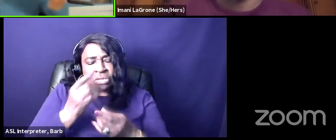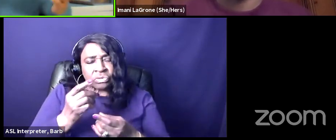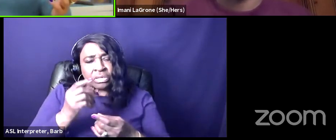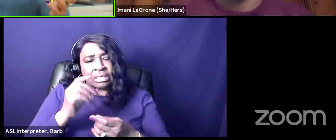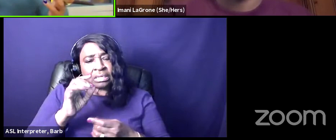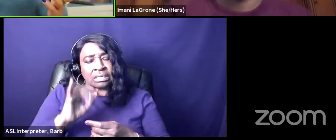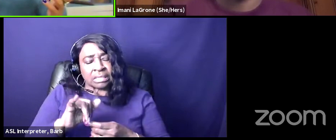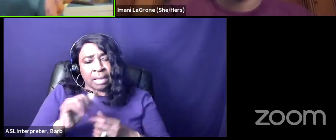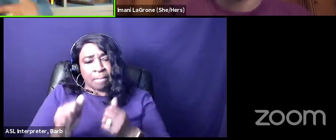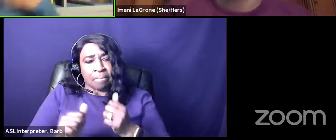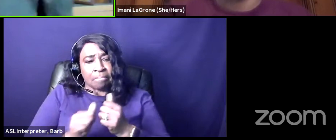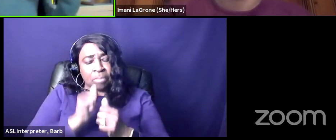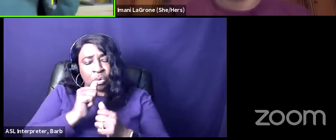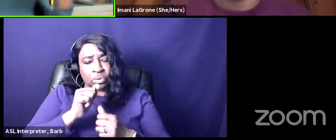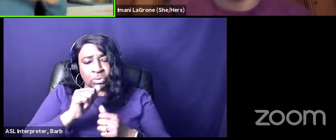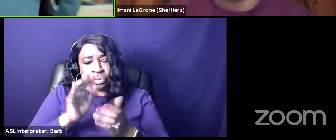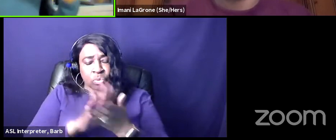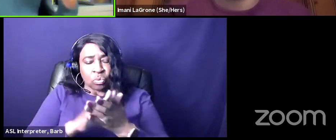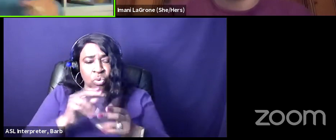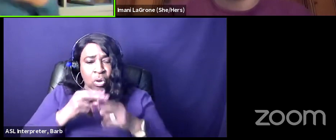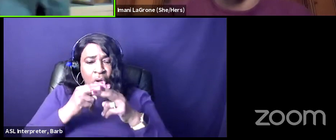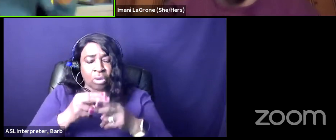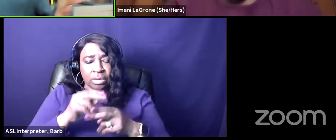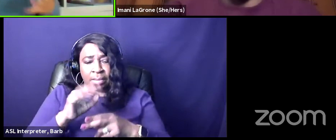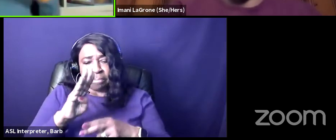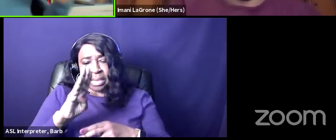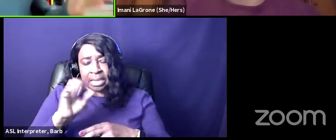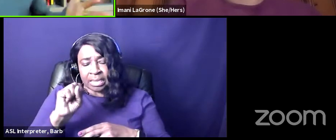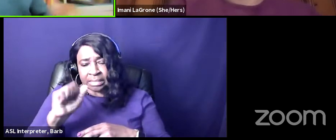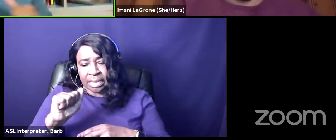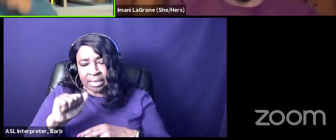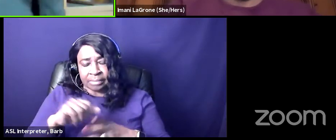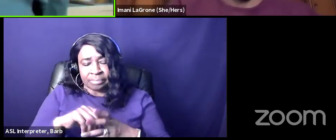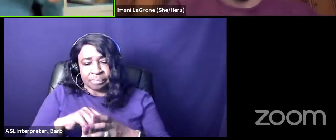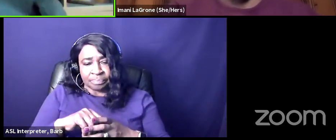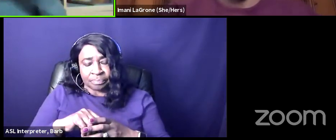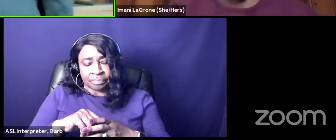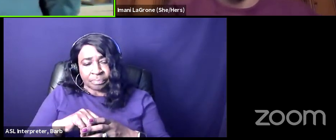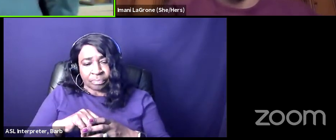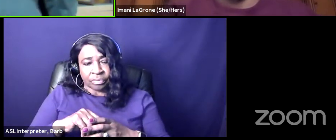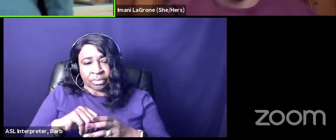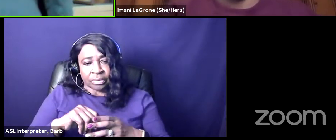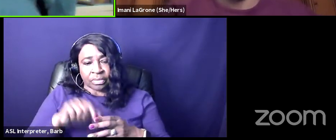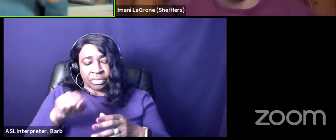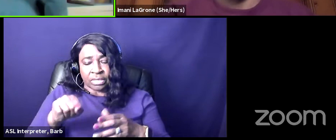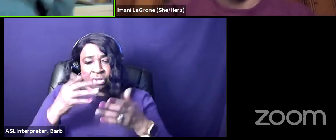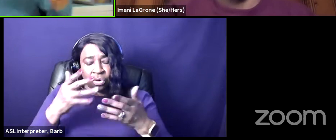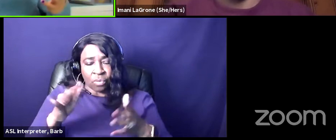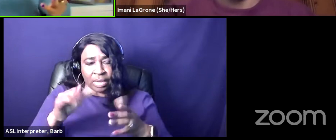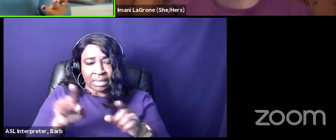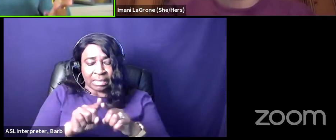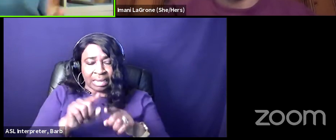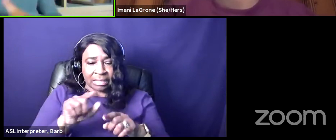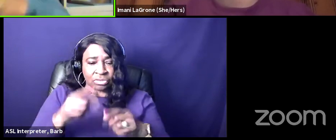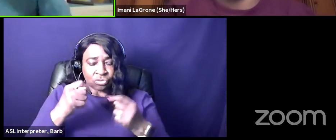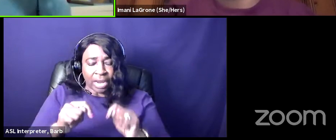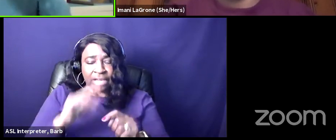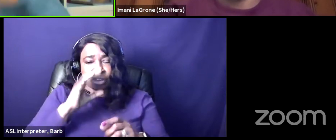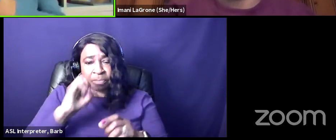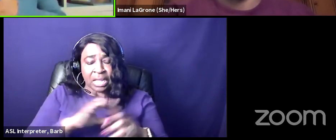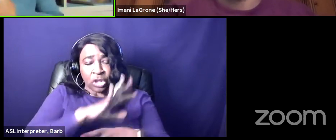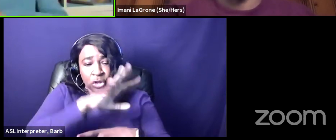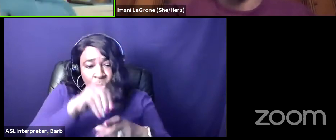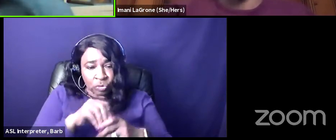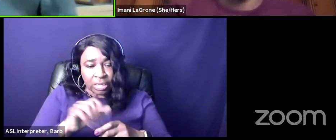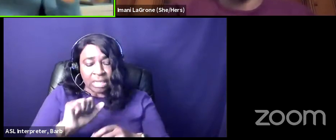most schools call the bsa right but tufts being tough it was like the pan-african alliance which already was like an attempt to be inclusive right so it